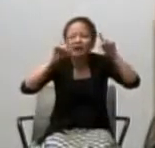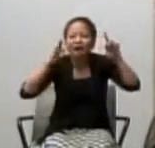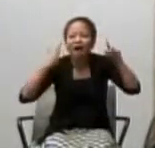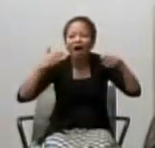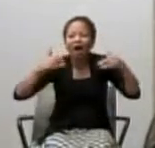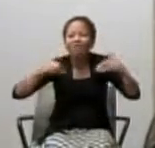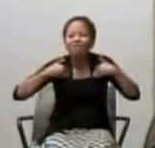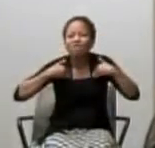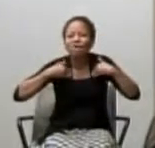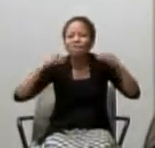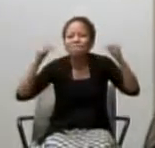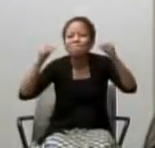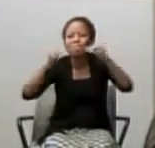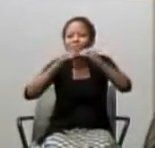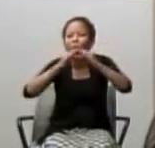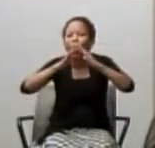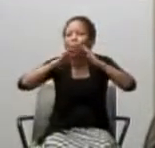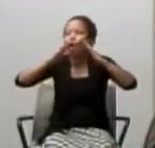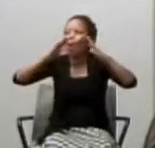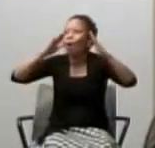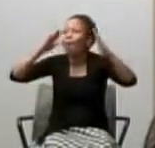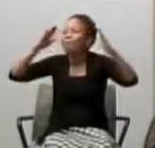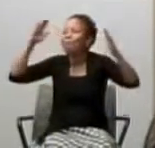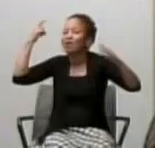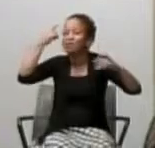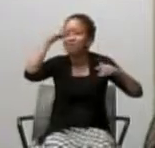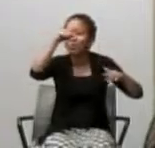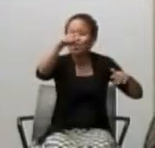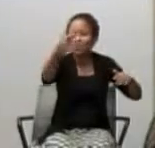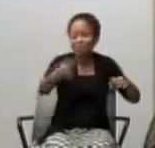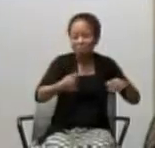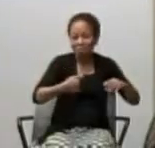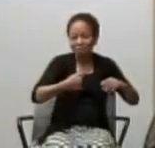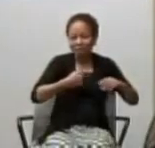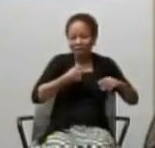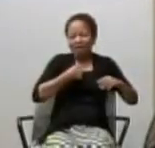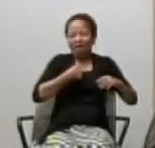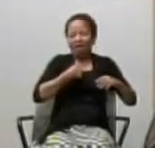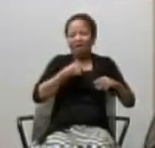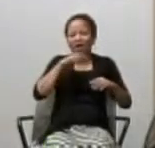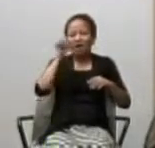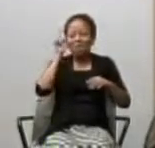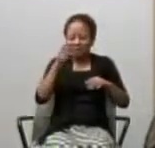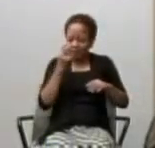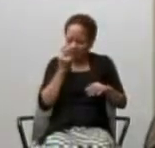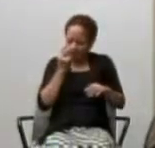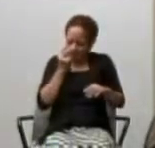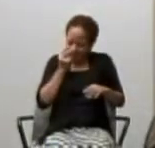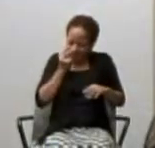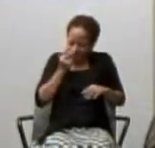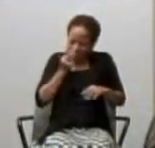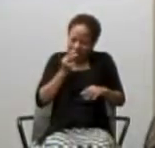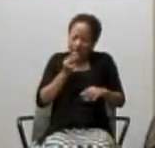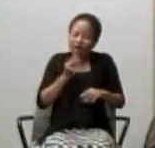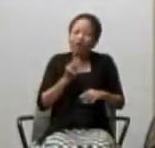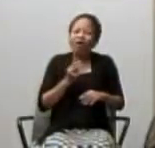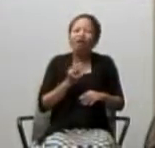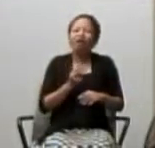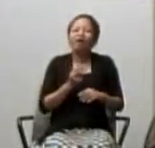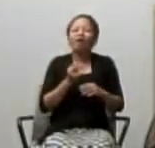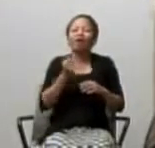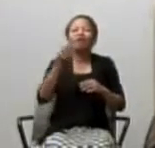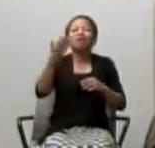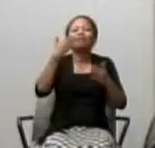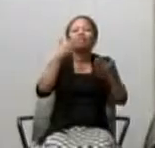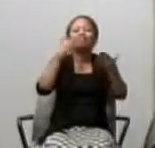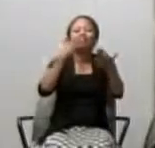And if we allow ourselves to see the good within that God sees, and